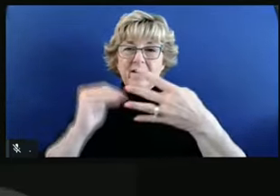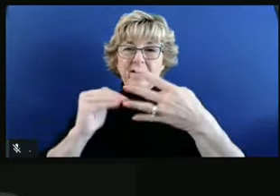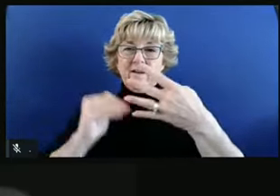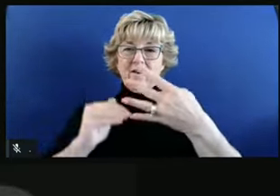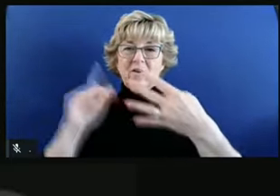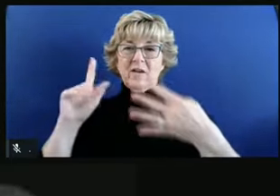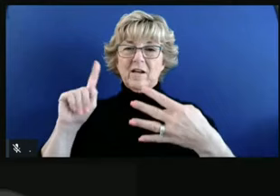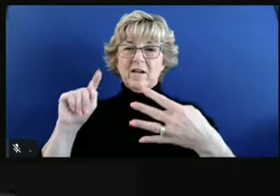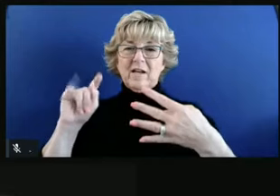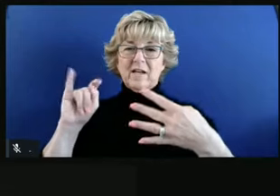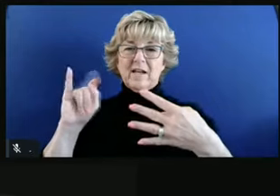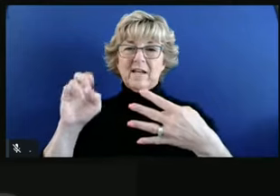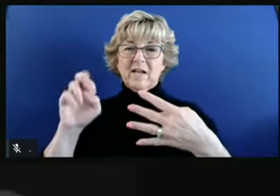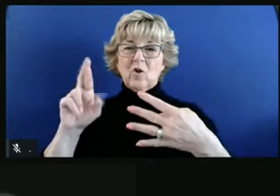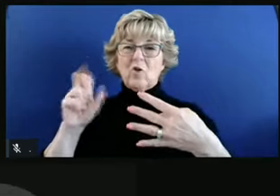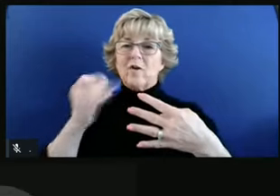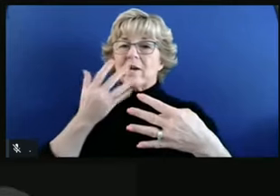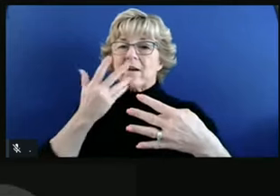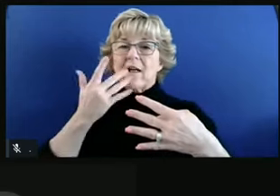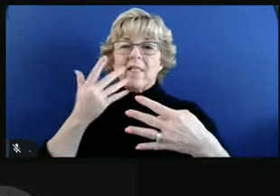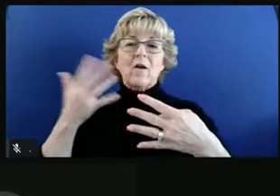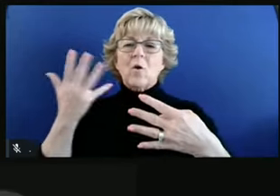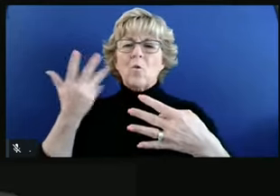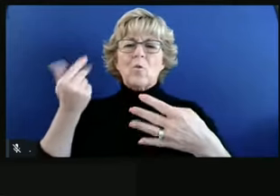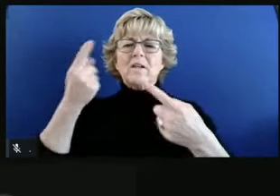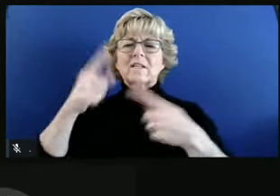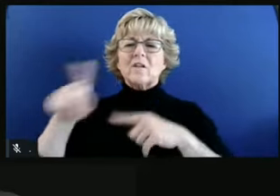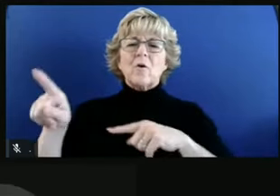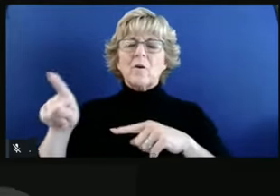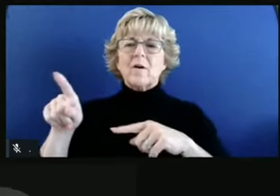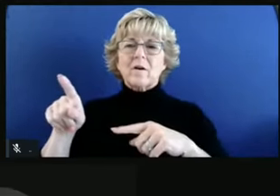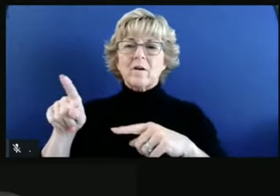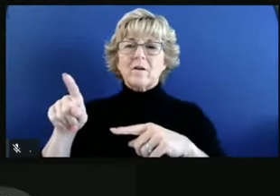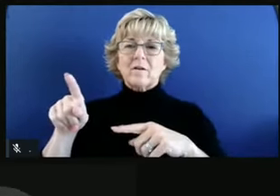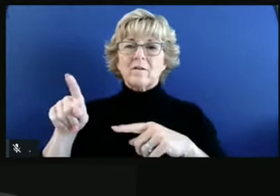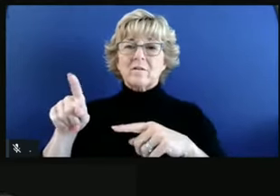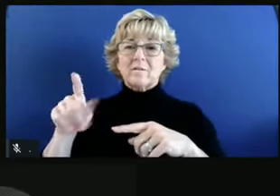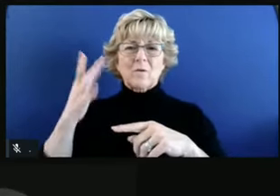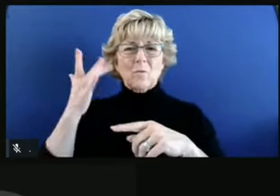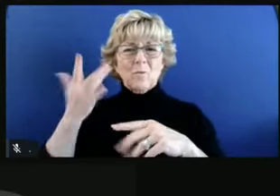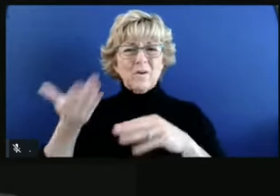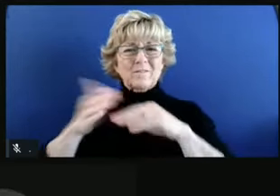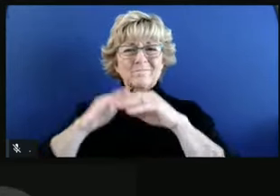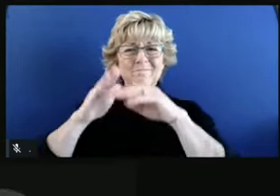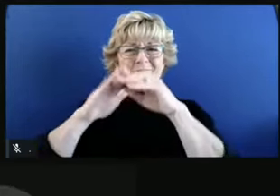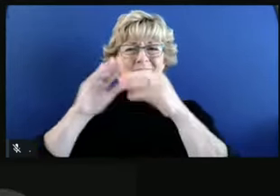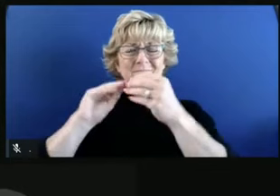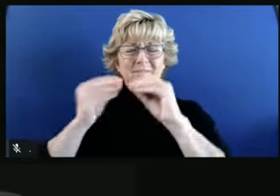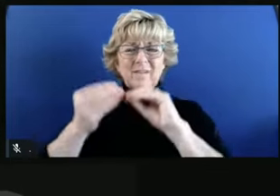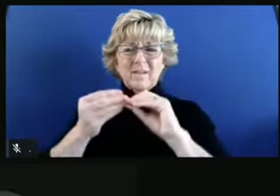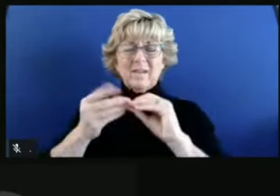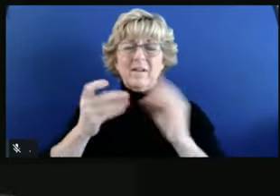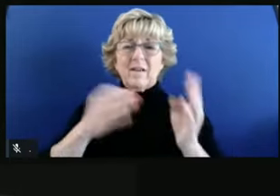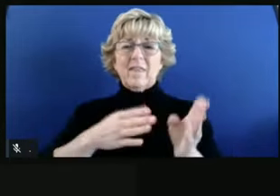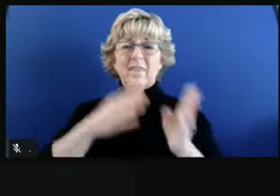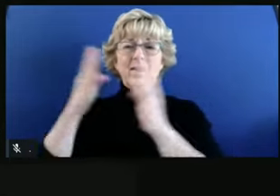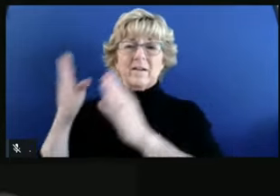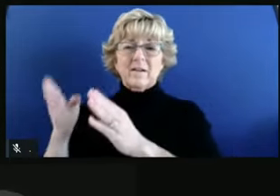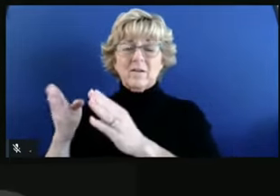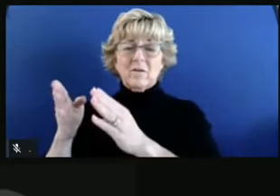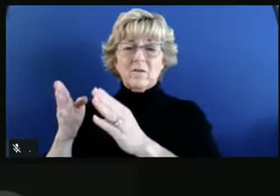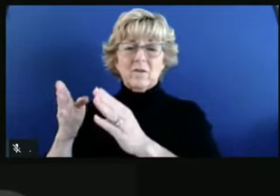and help us square sort of some of what's going on with the case counts rising? And then the other prong of that question is,